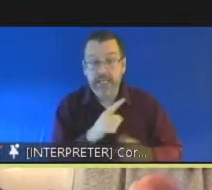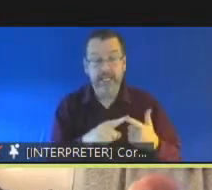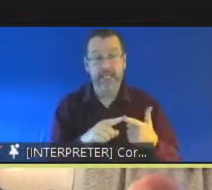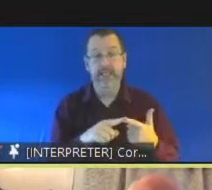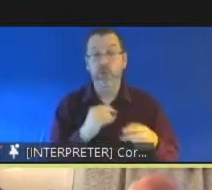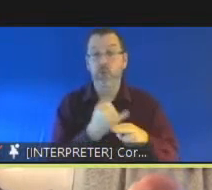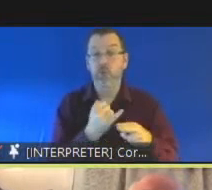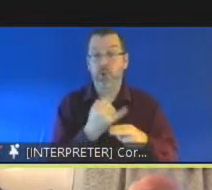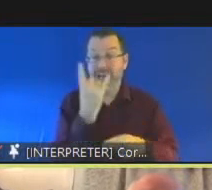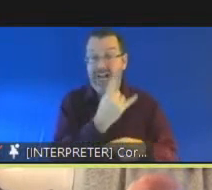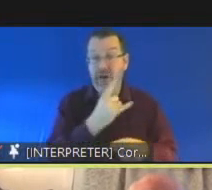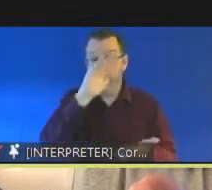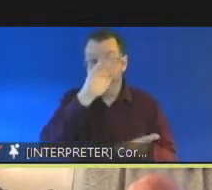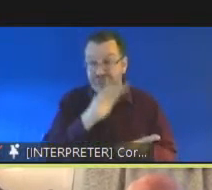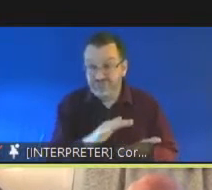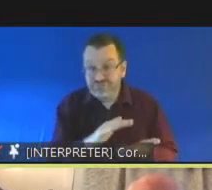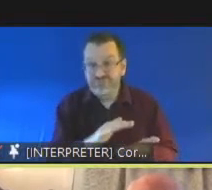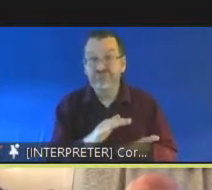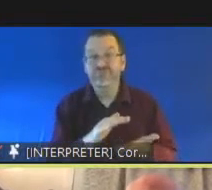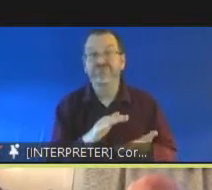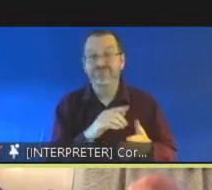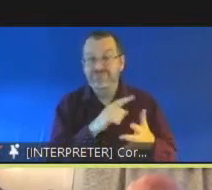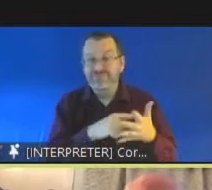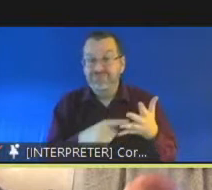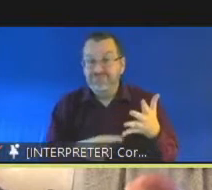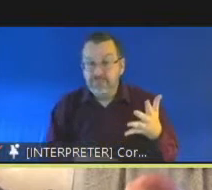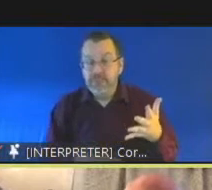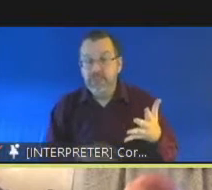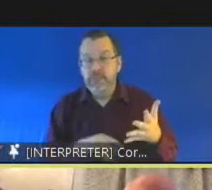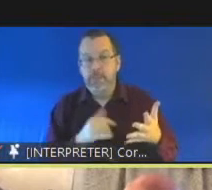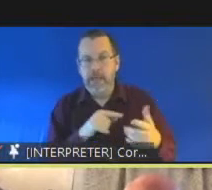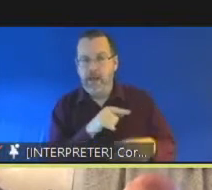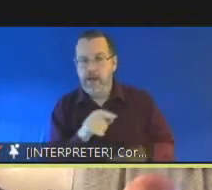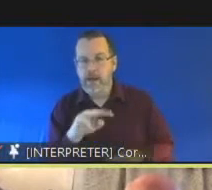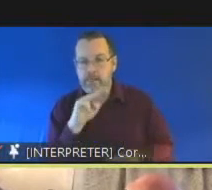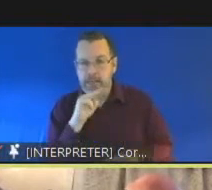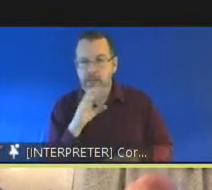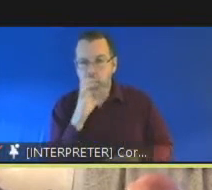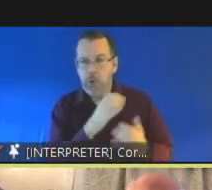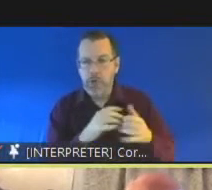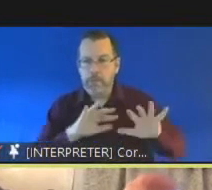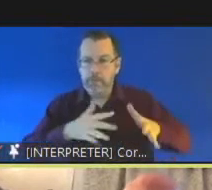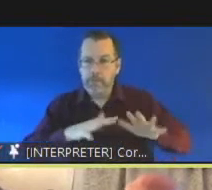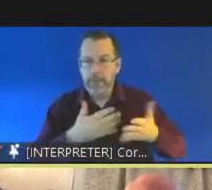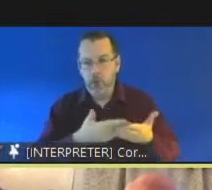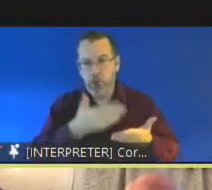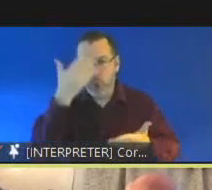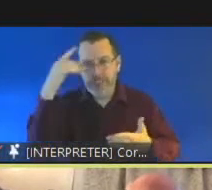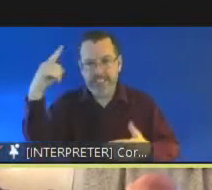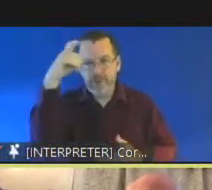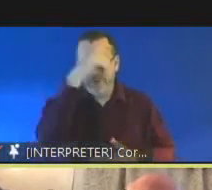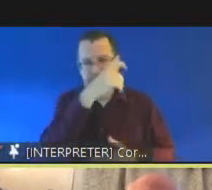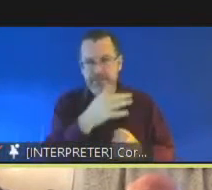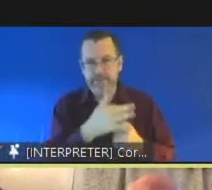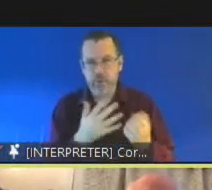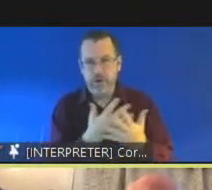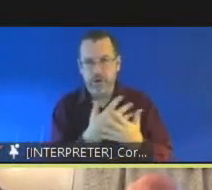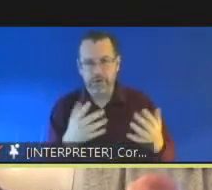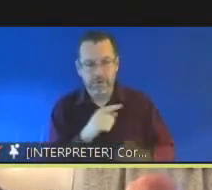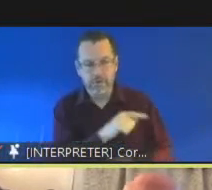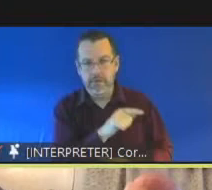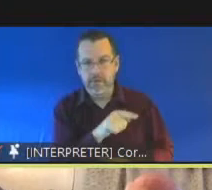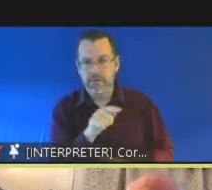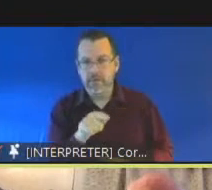in school that suggests a general learning difficulties um for quite a few of the young people